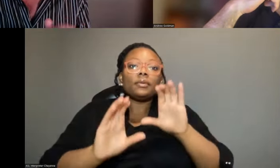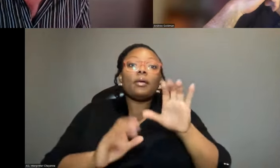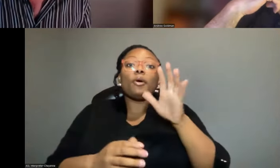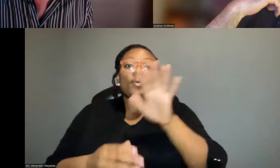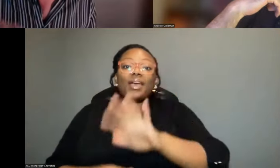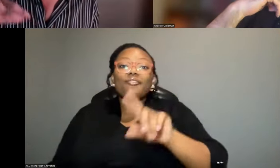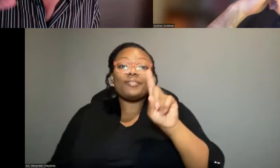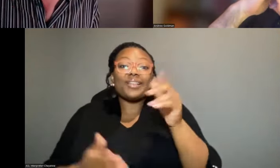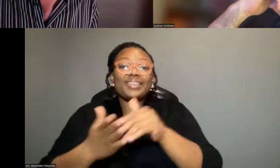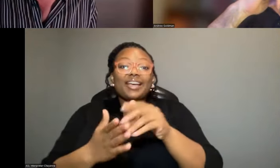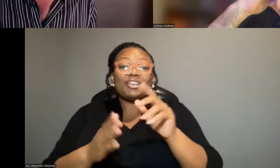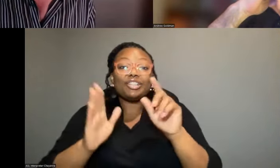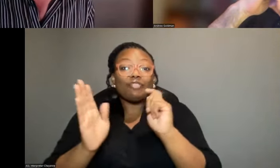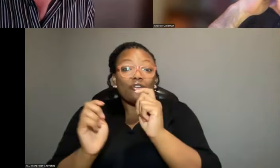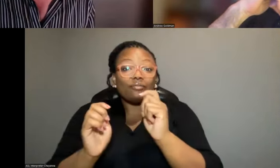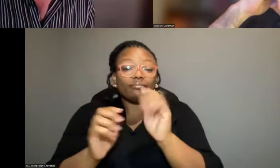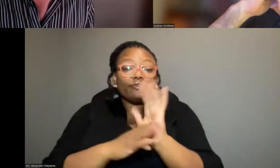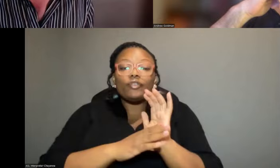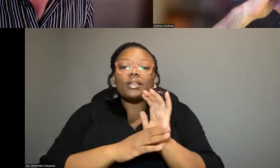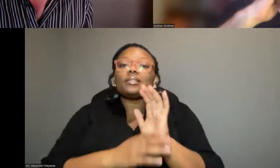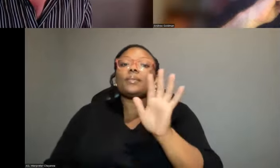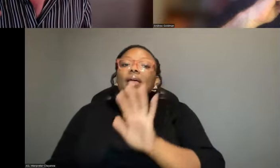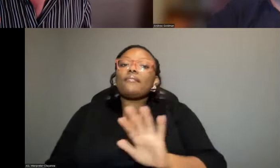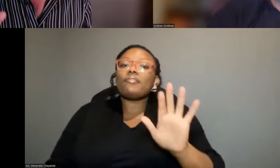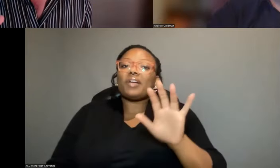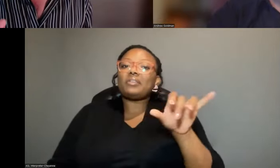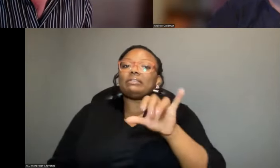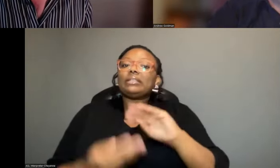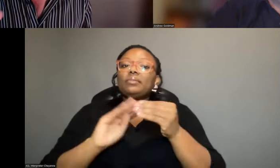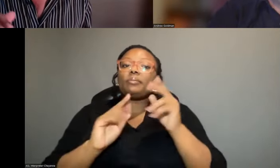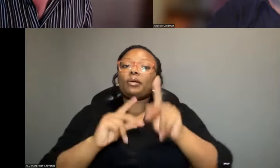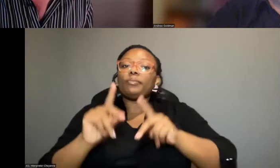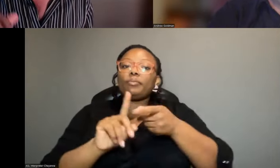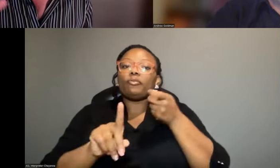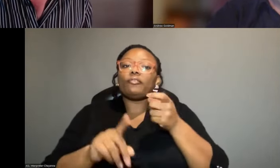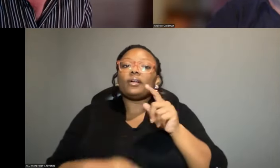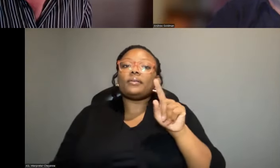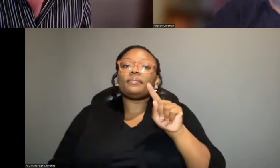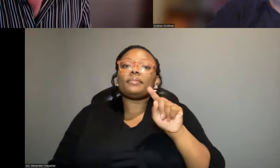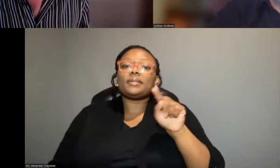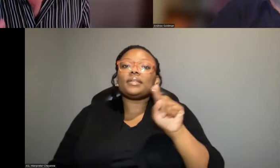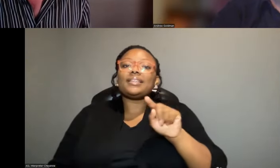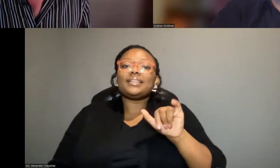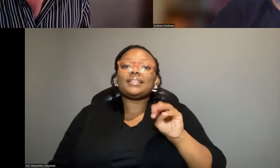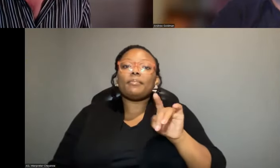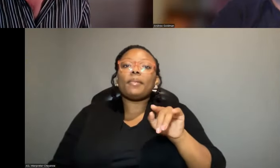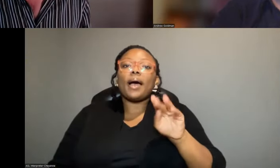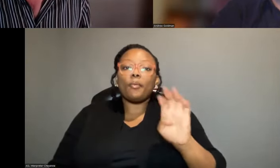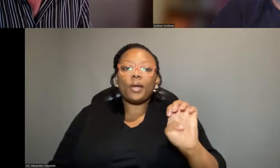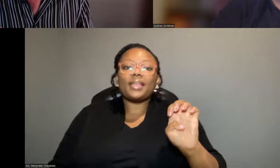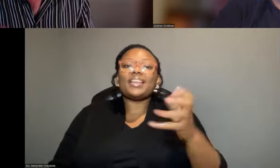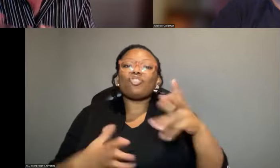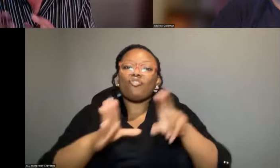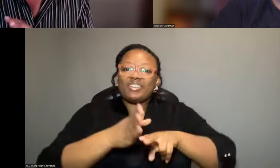individuals there. We've got probably about the same number of individuals from Zimbabwe in collections that have already been